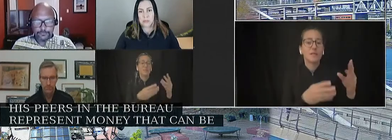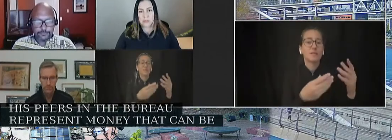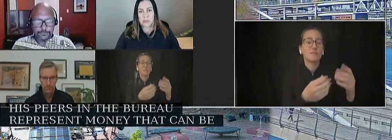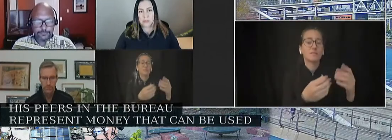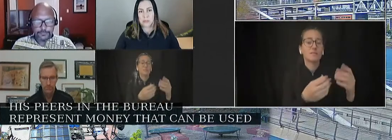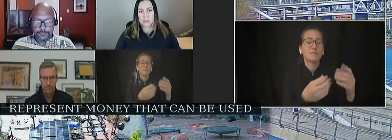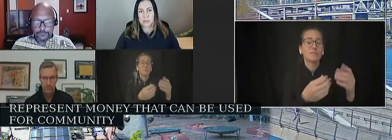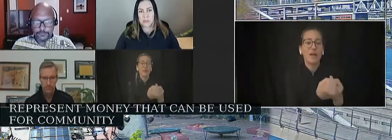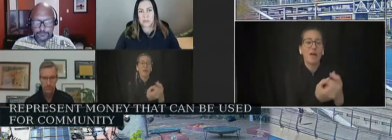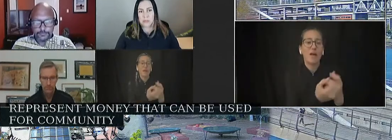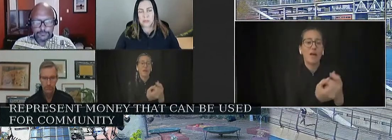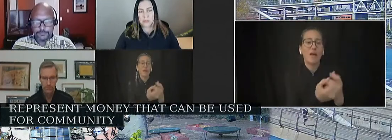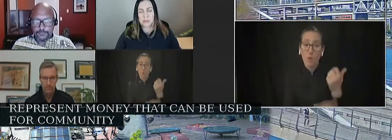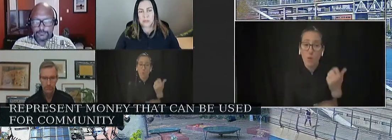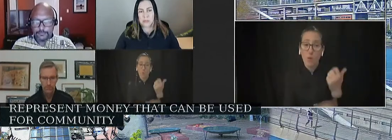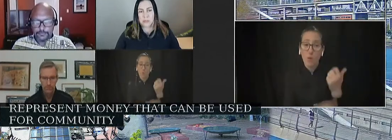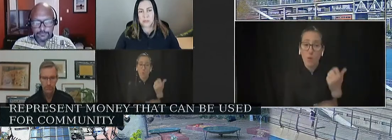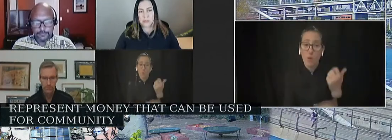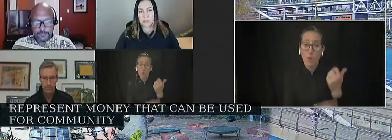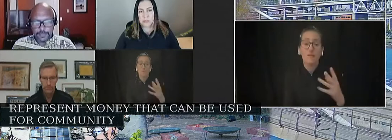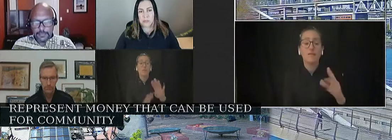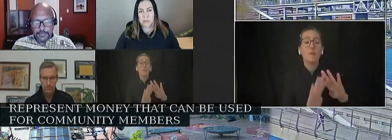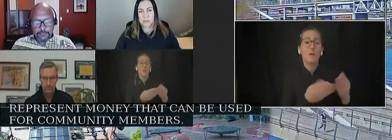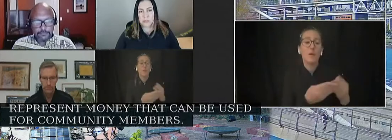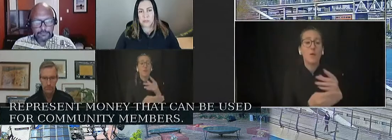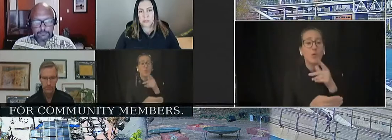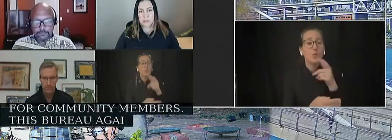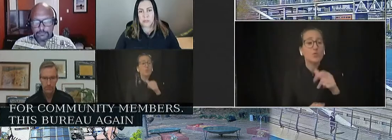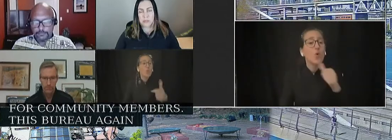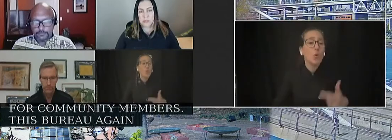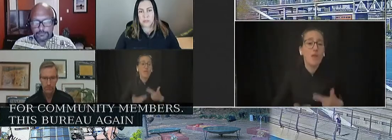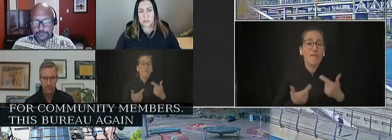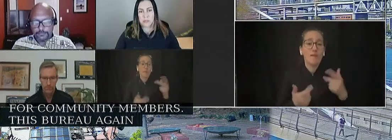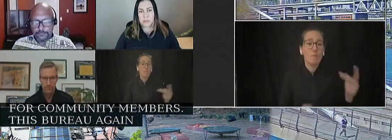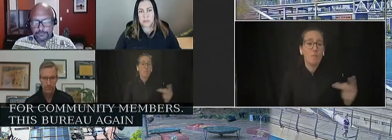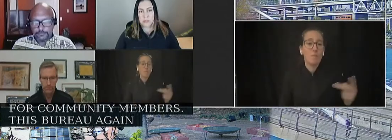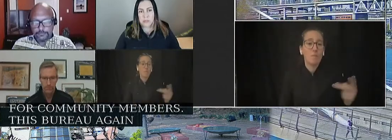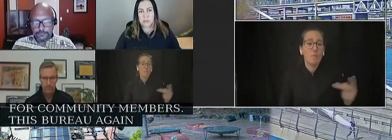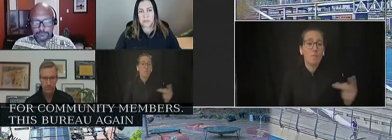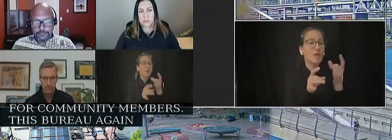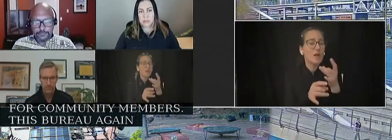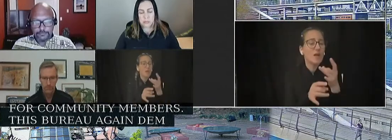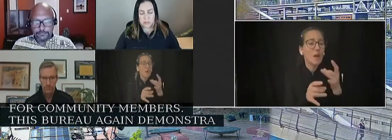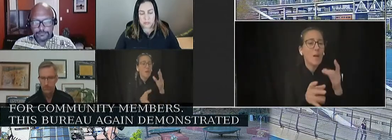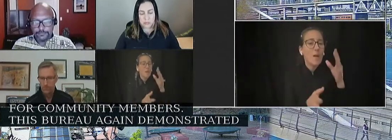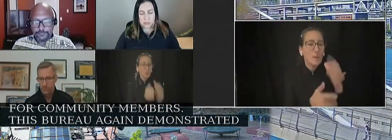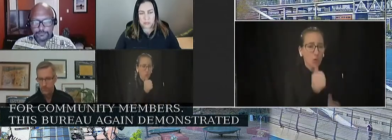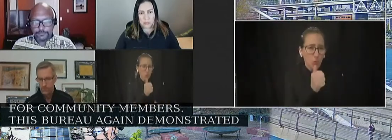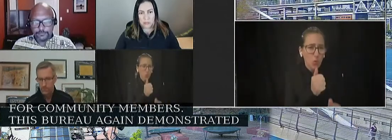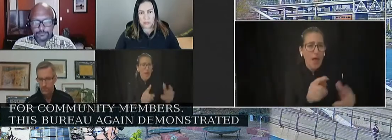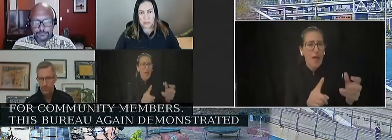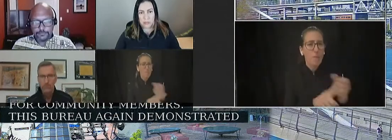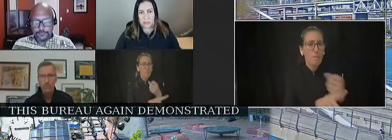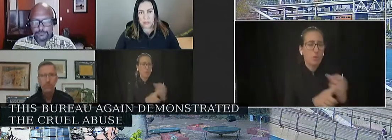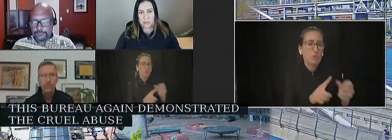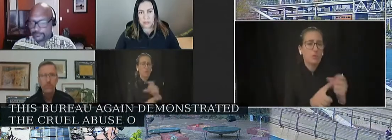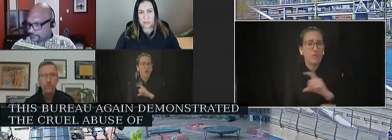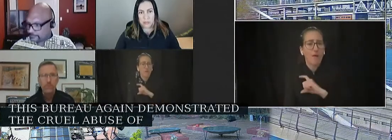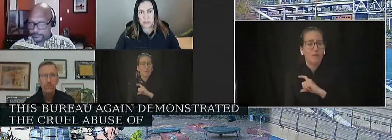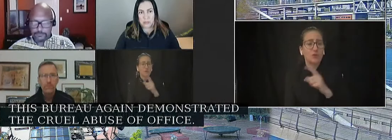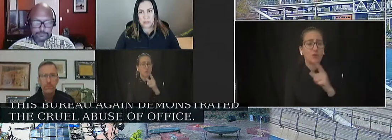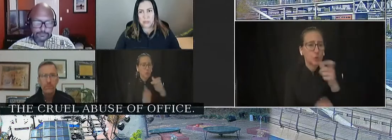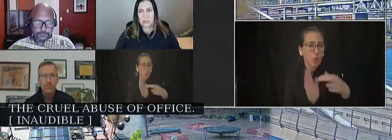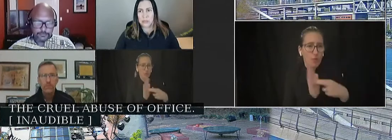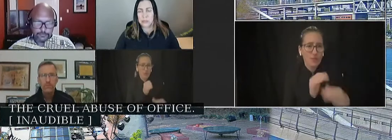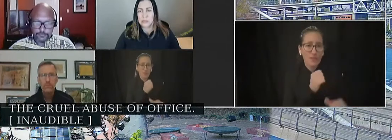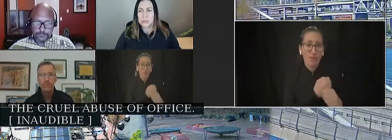This Bureau again and again demonstrates that it's made up of cruel, abusive officers who represent the greatest threat to community safety, not only through